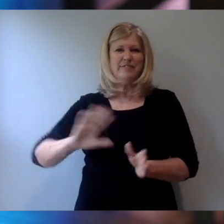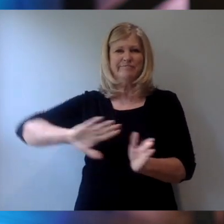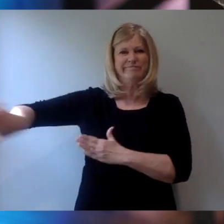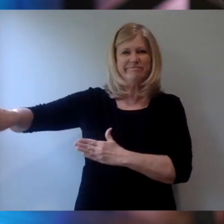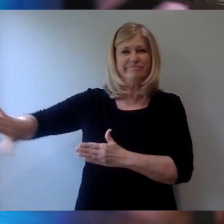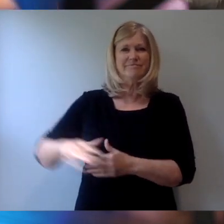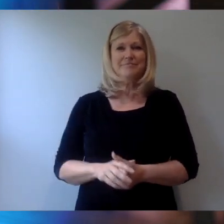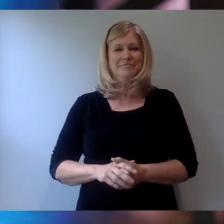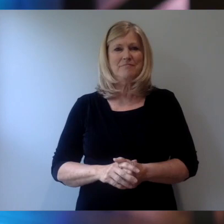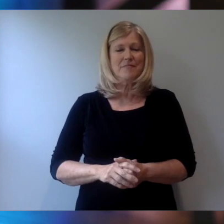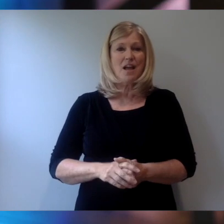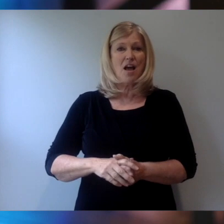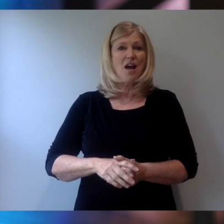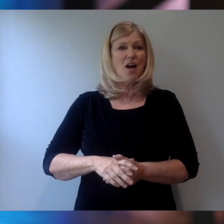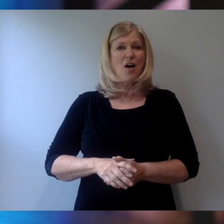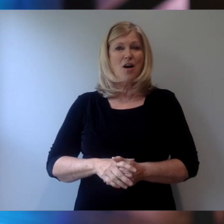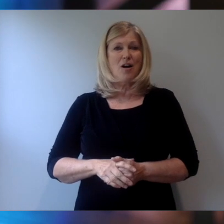Put walk in that.